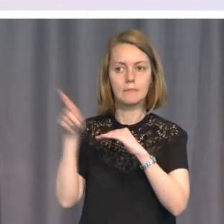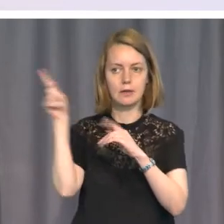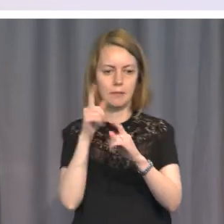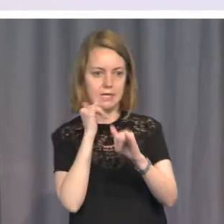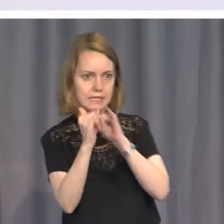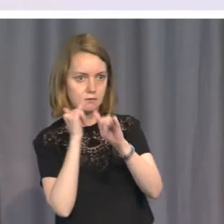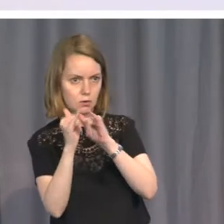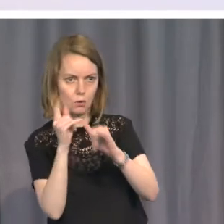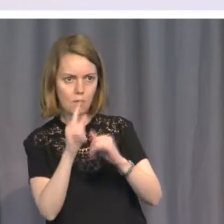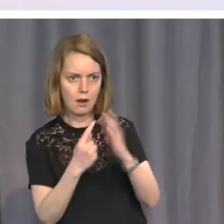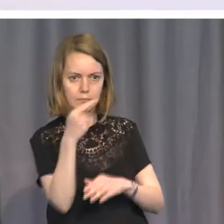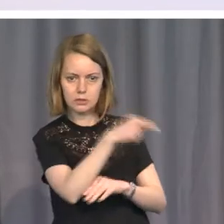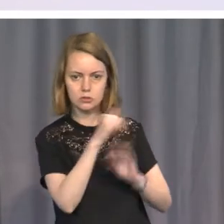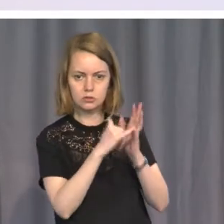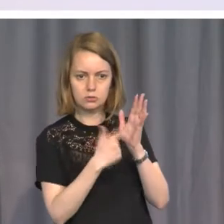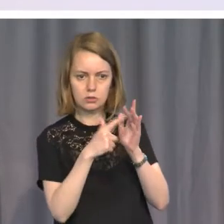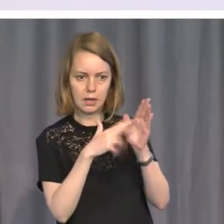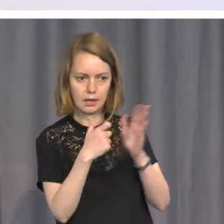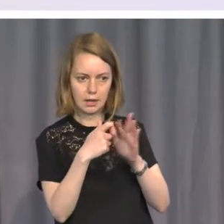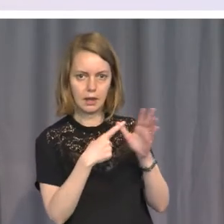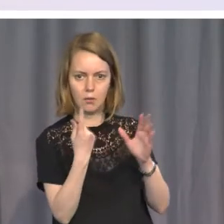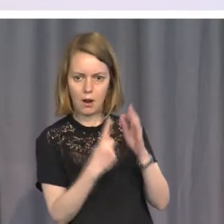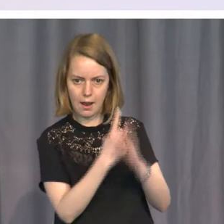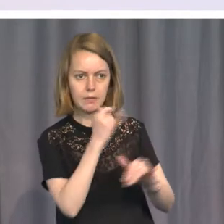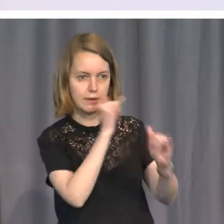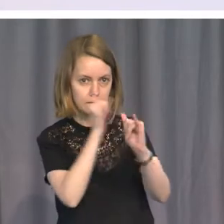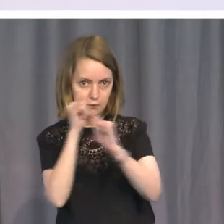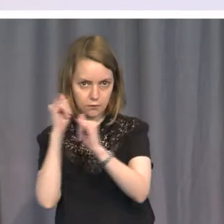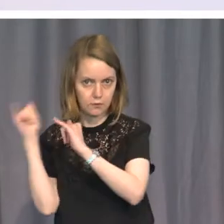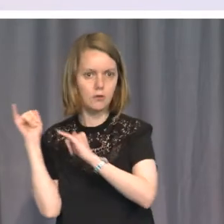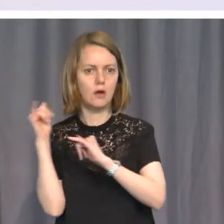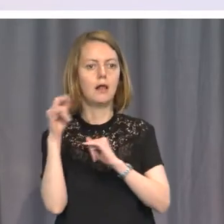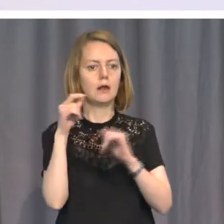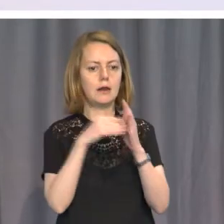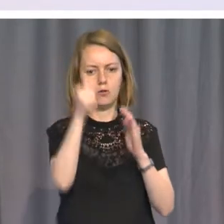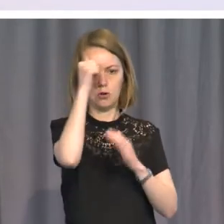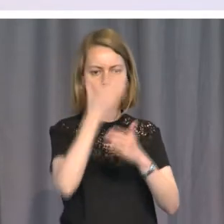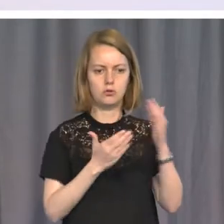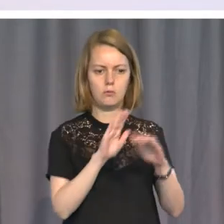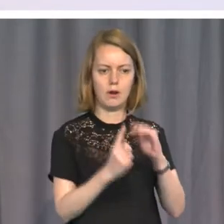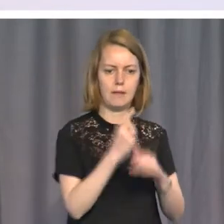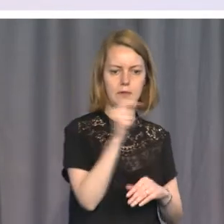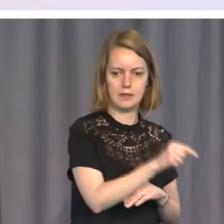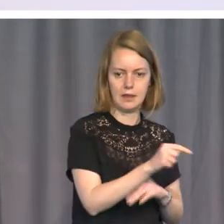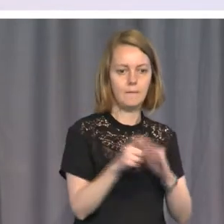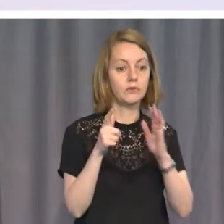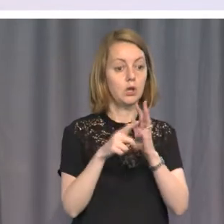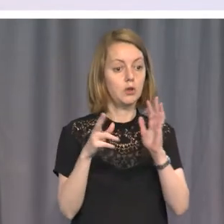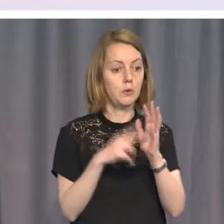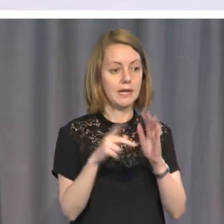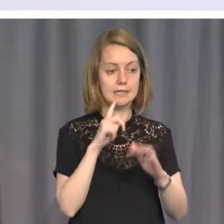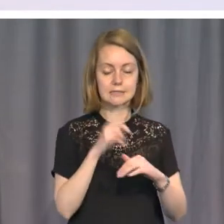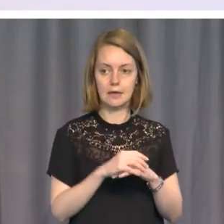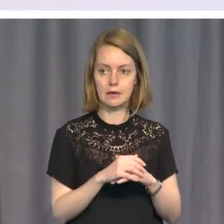accurate picture of the war crimes committed by both sides. And the UN inquiry said the